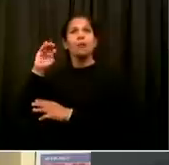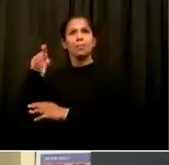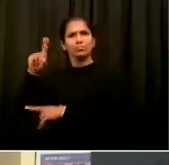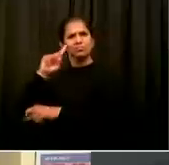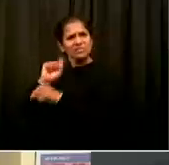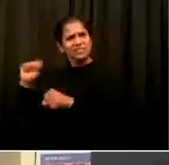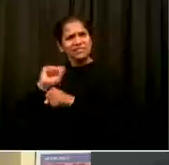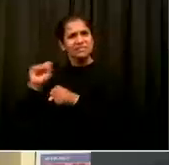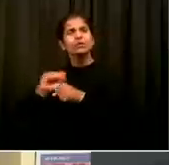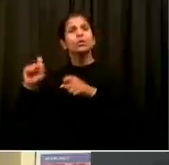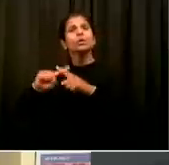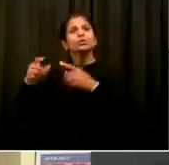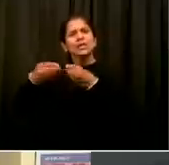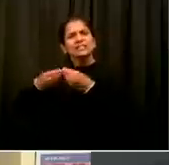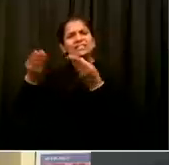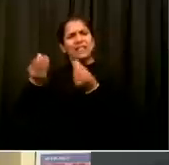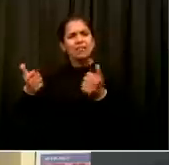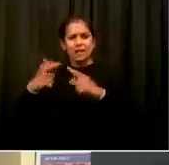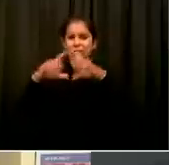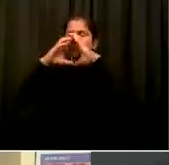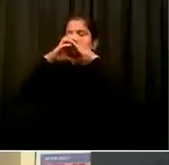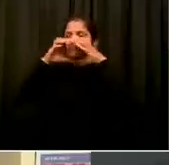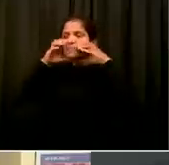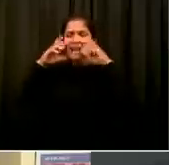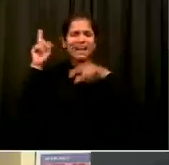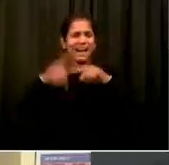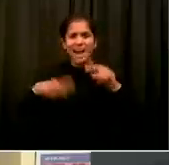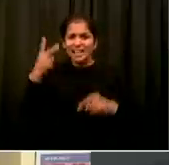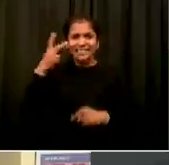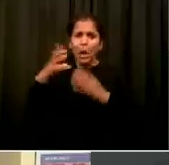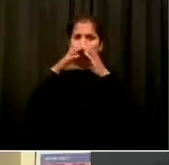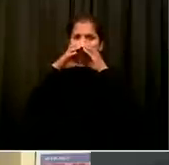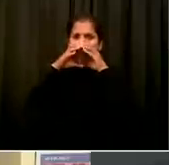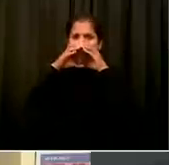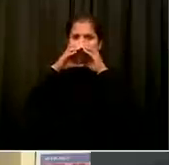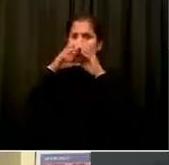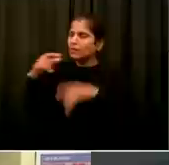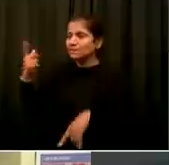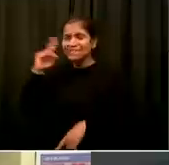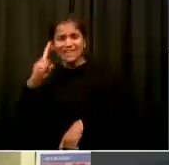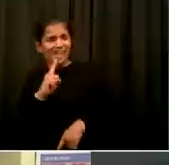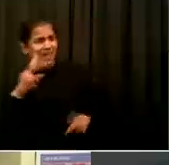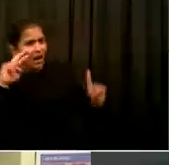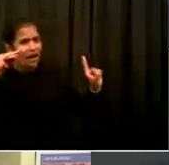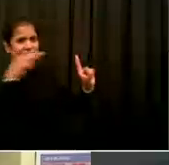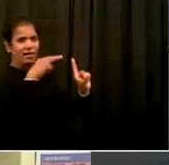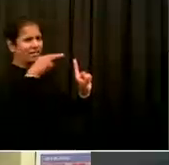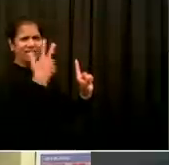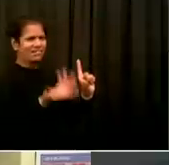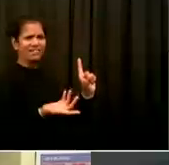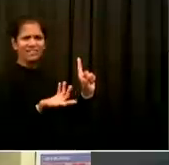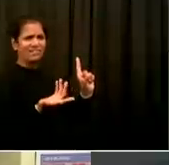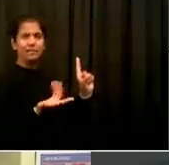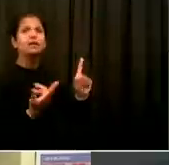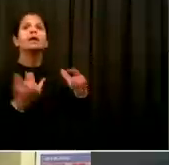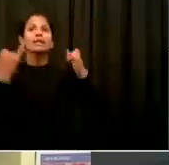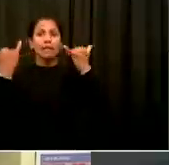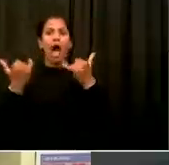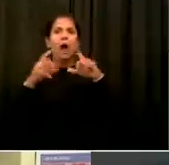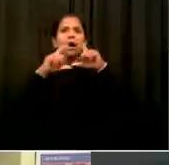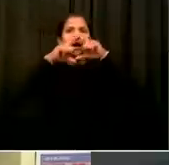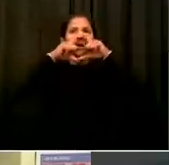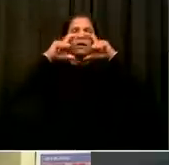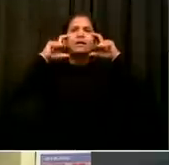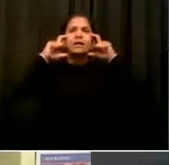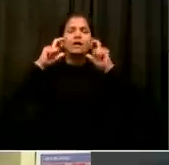with our Department for Citywide Administrative Services and Department of Education, and now are delivering 100,000 clear face